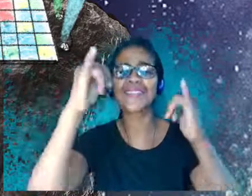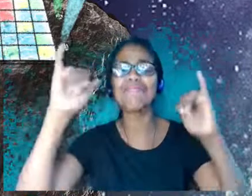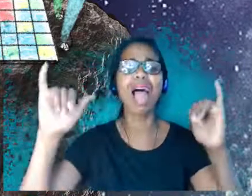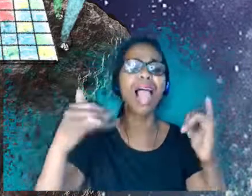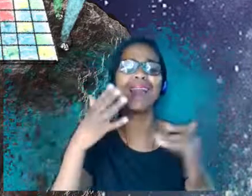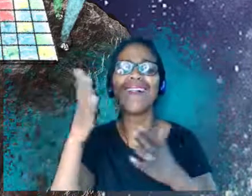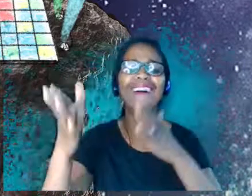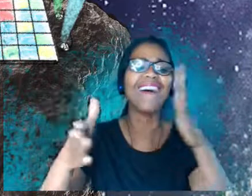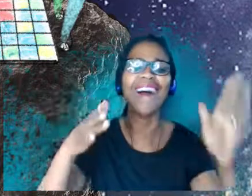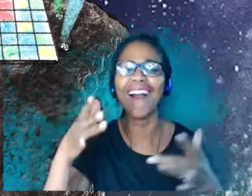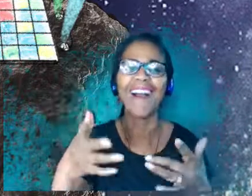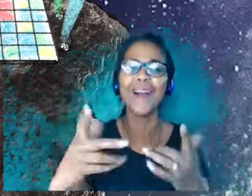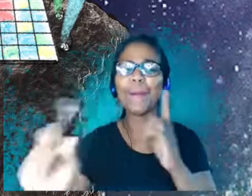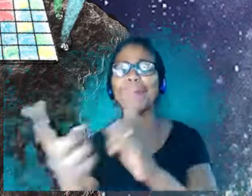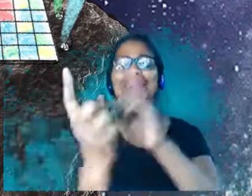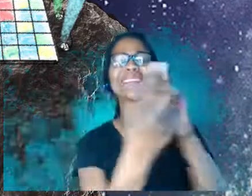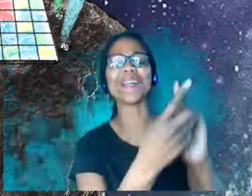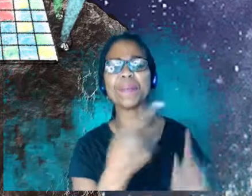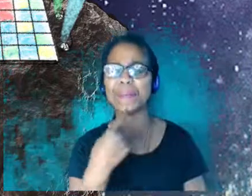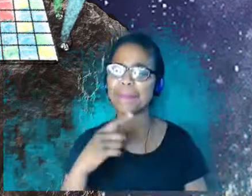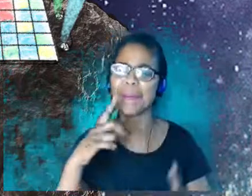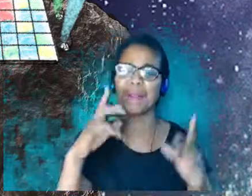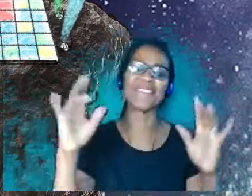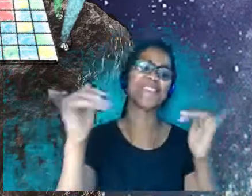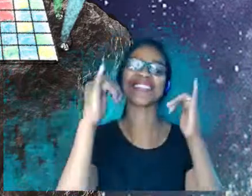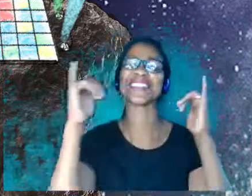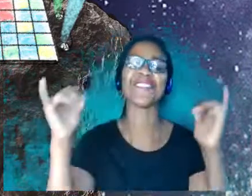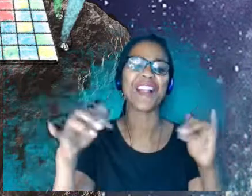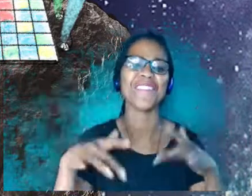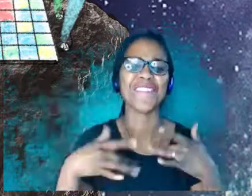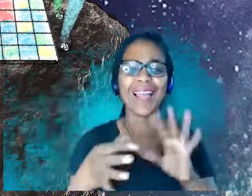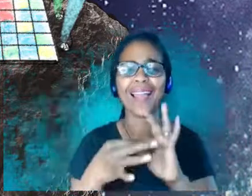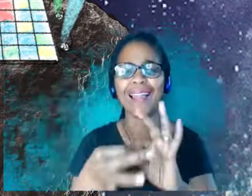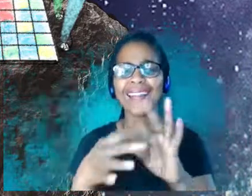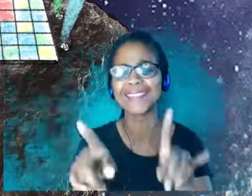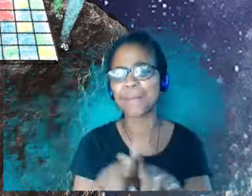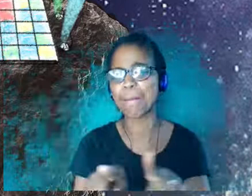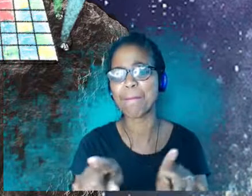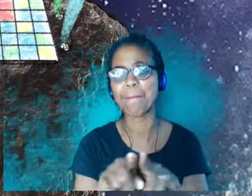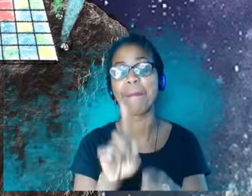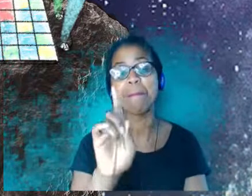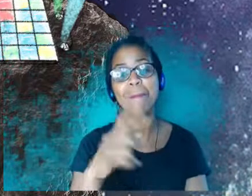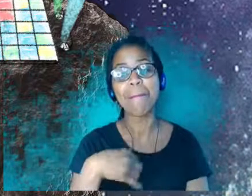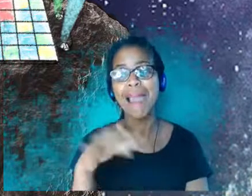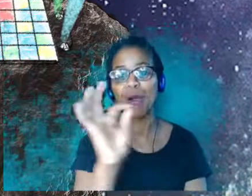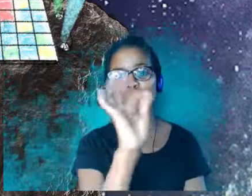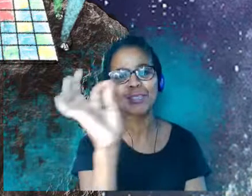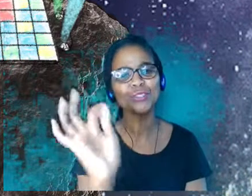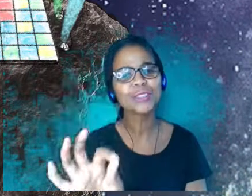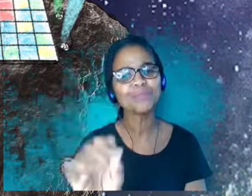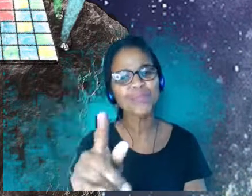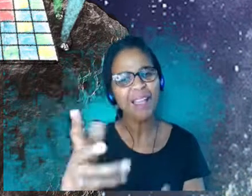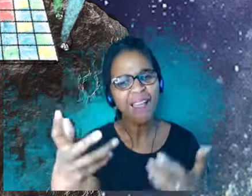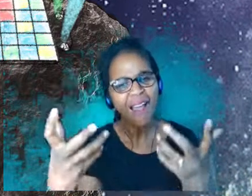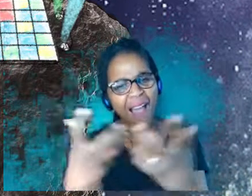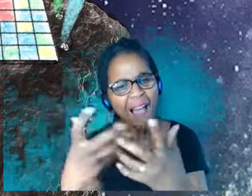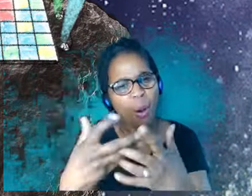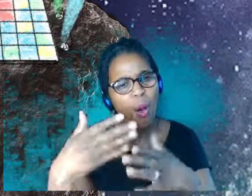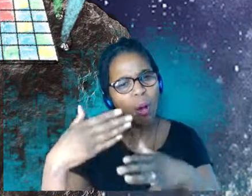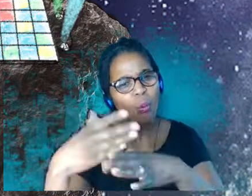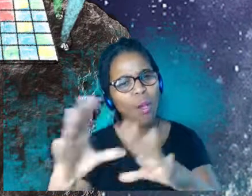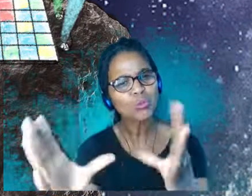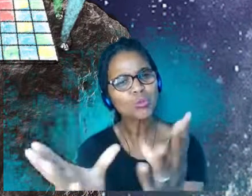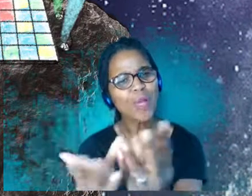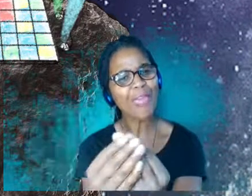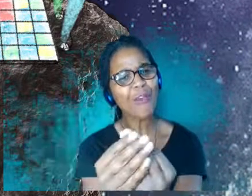Yeah, yeah, thank you. And my question was, how did you work together to bring your ideas to life? Did you